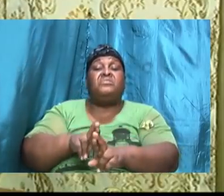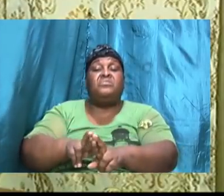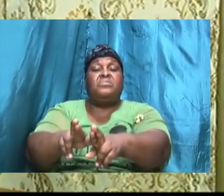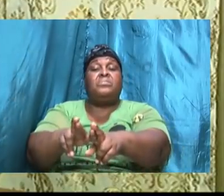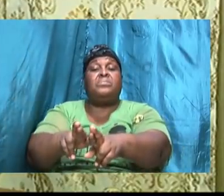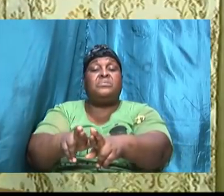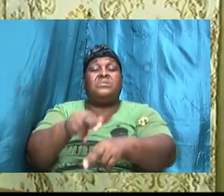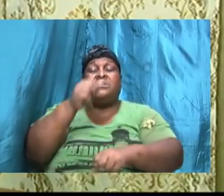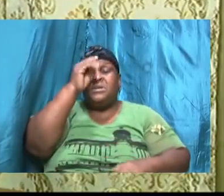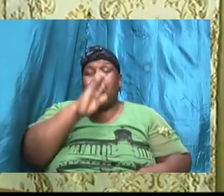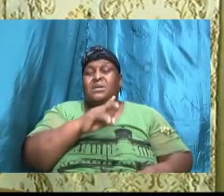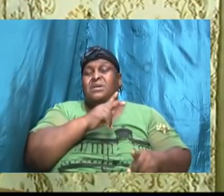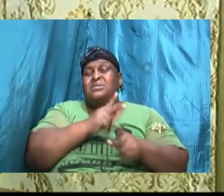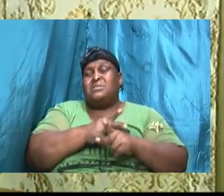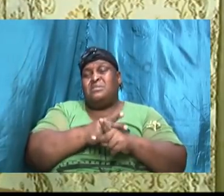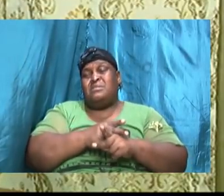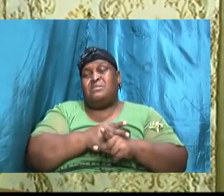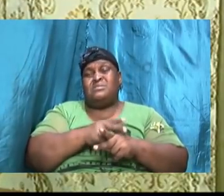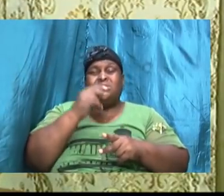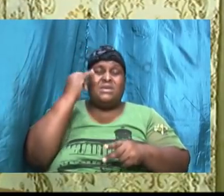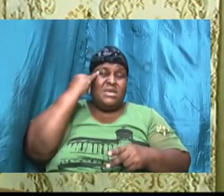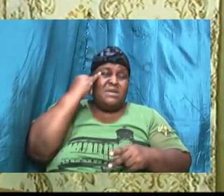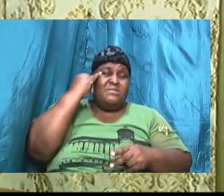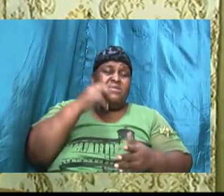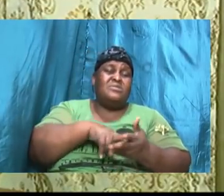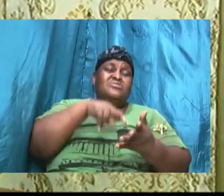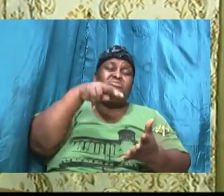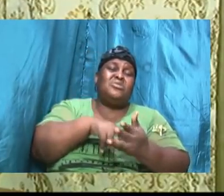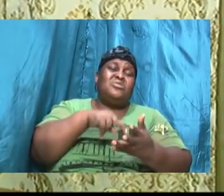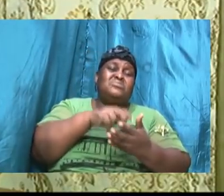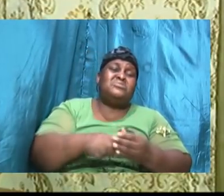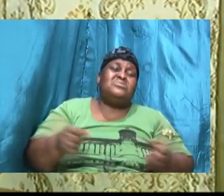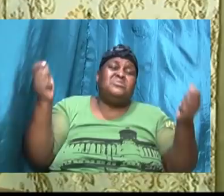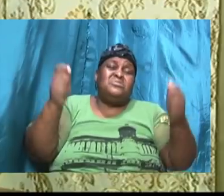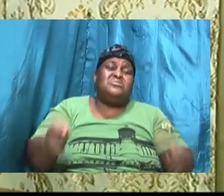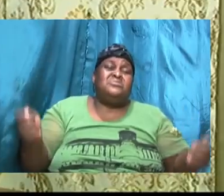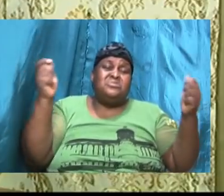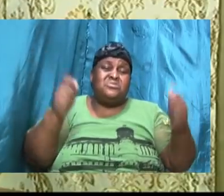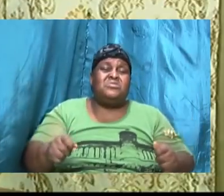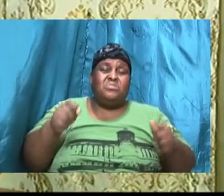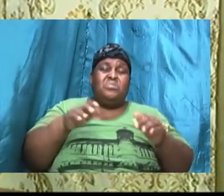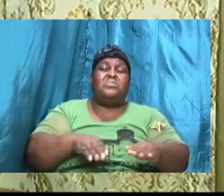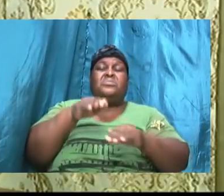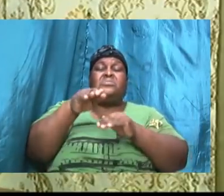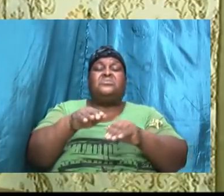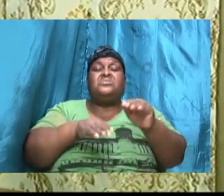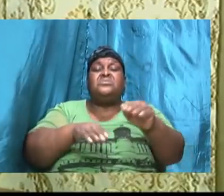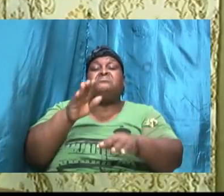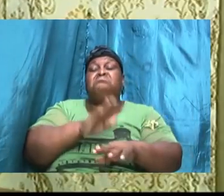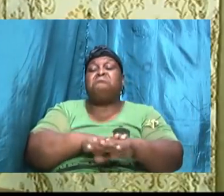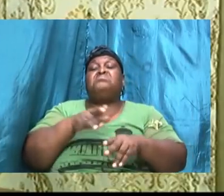he cares if you jump skip jog on that road